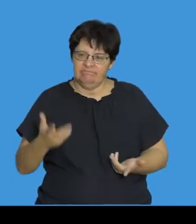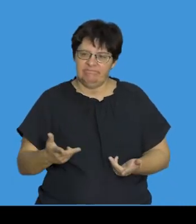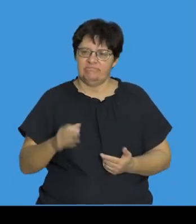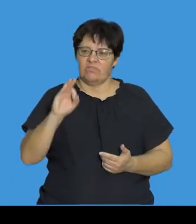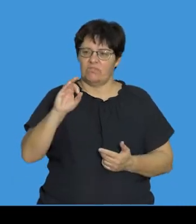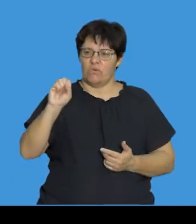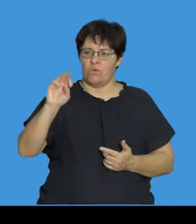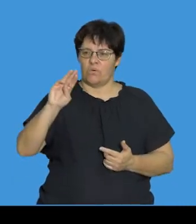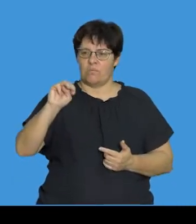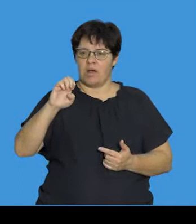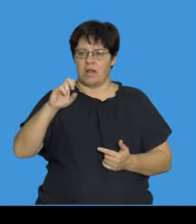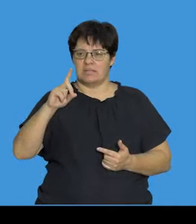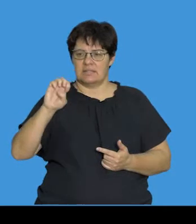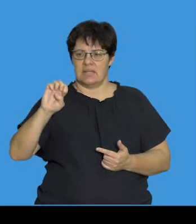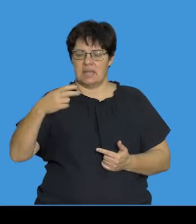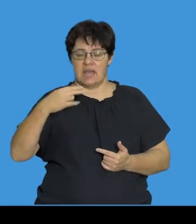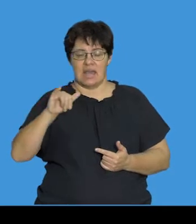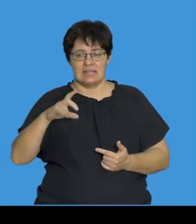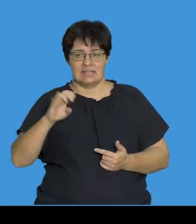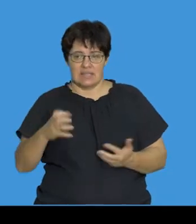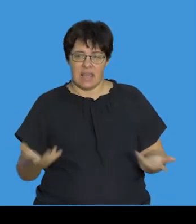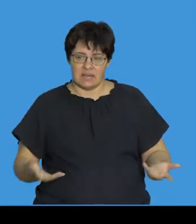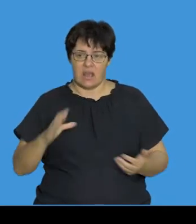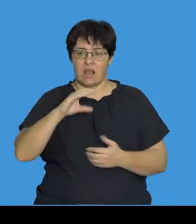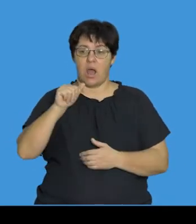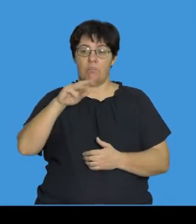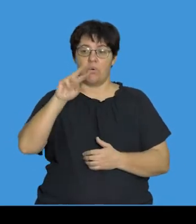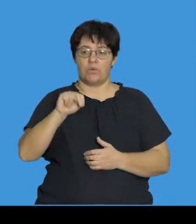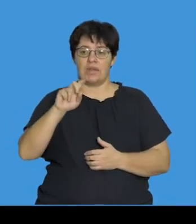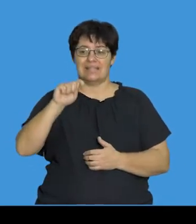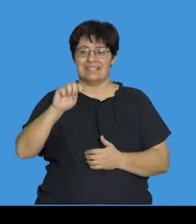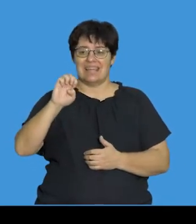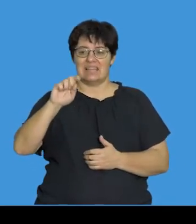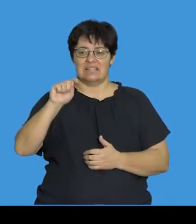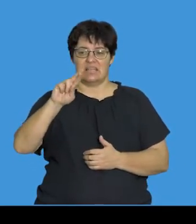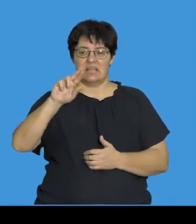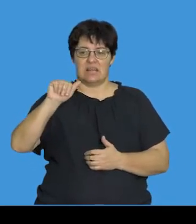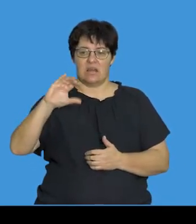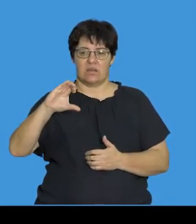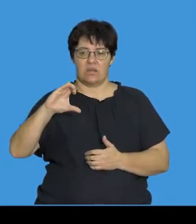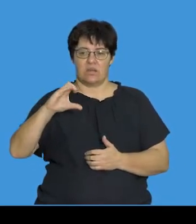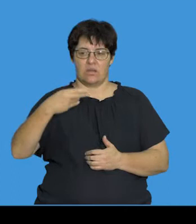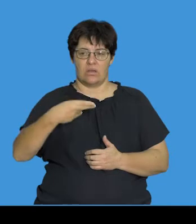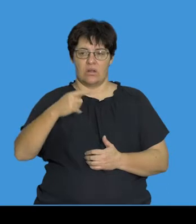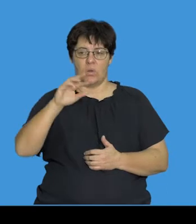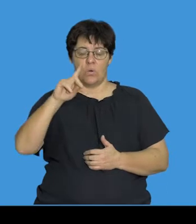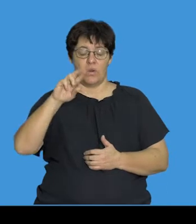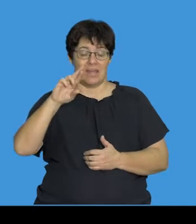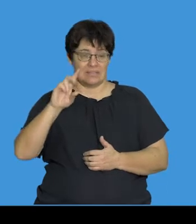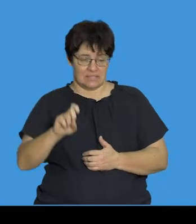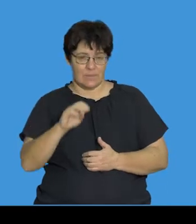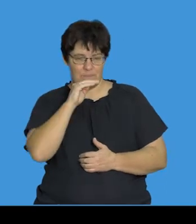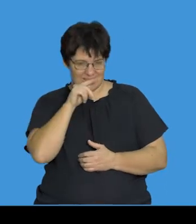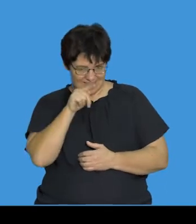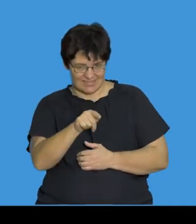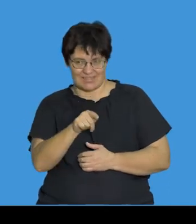formal aldehyde, and carbon tetrachloride, that are all linked to be known